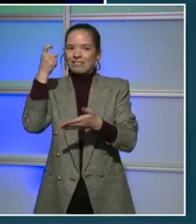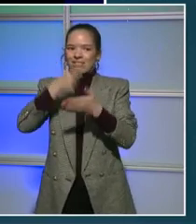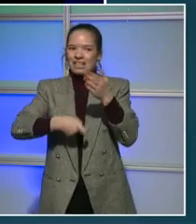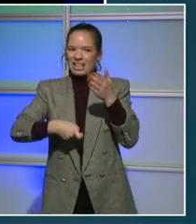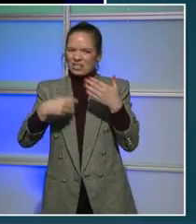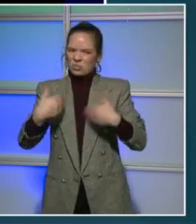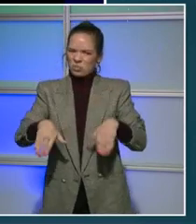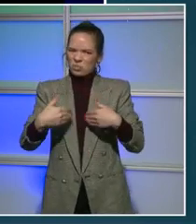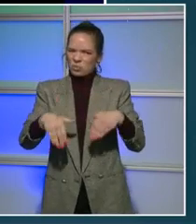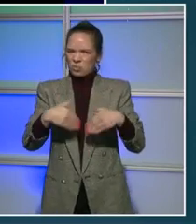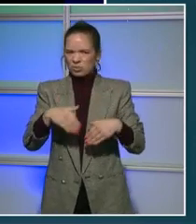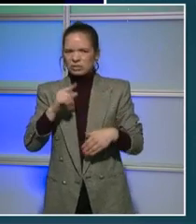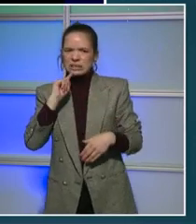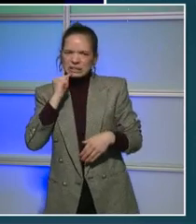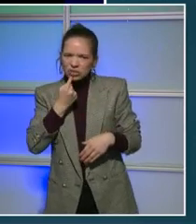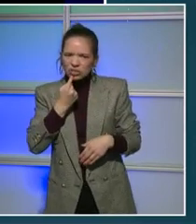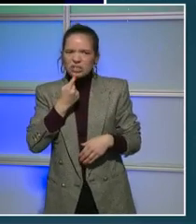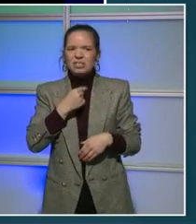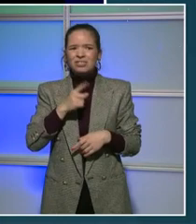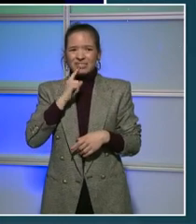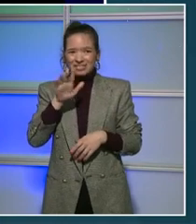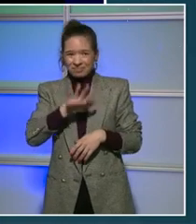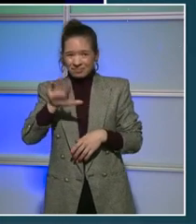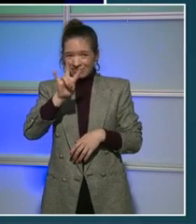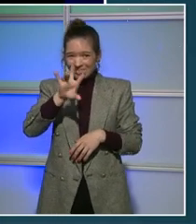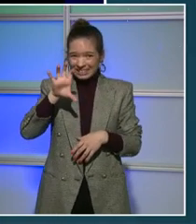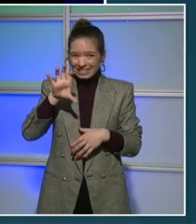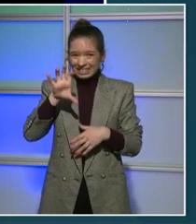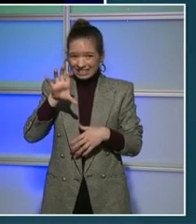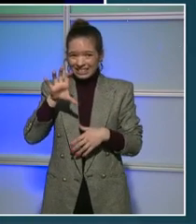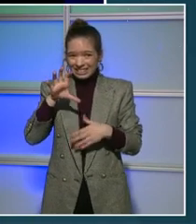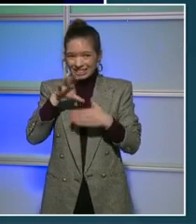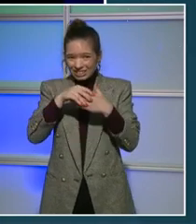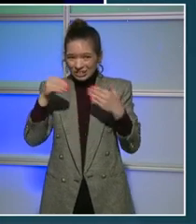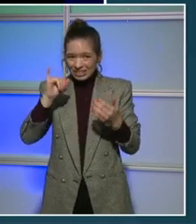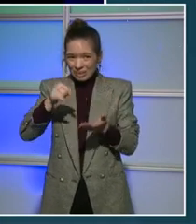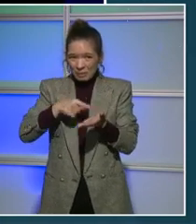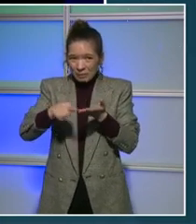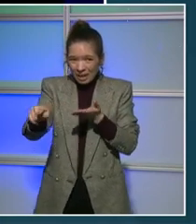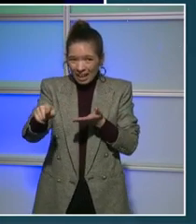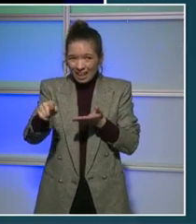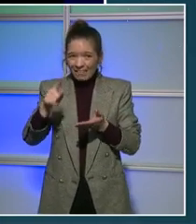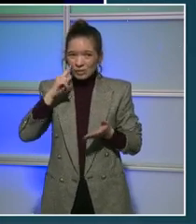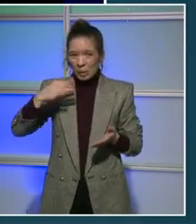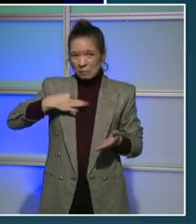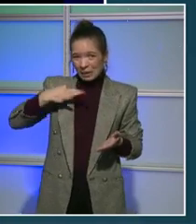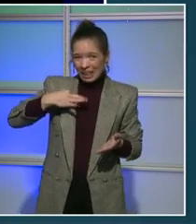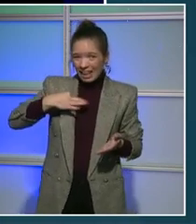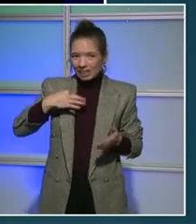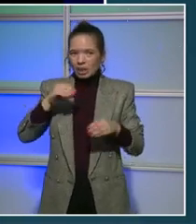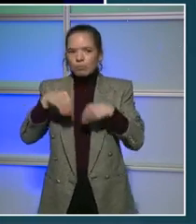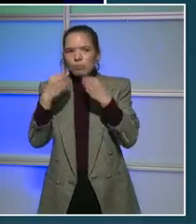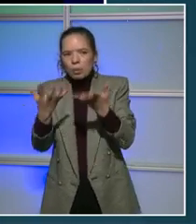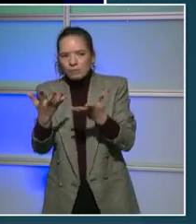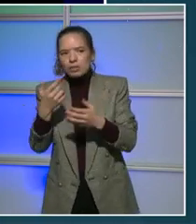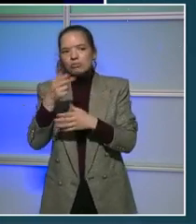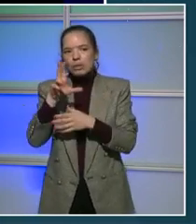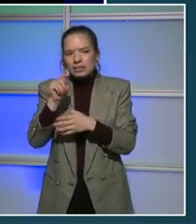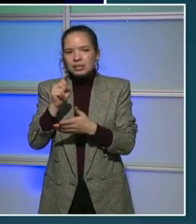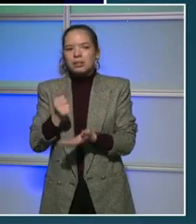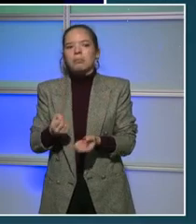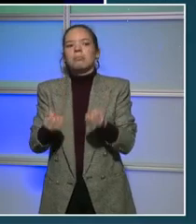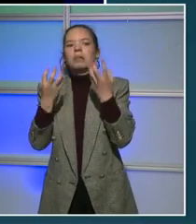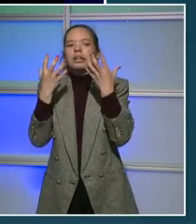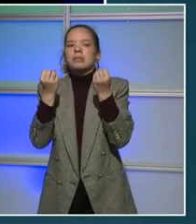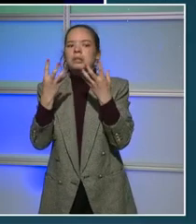$700. So making those grants available allowed a lot of Washingtonians to become